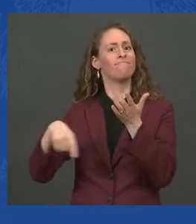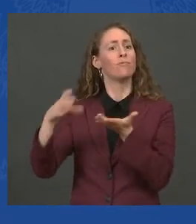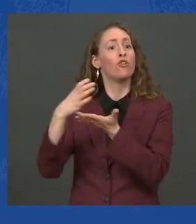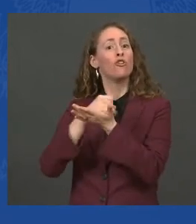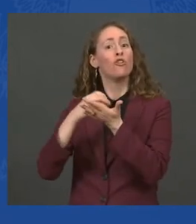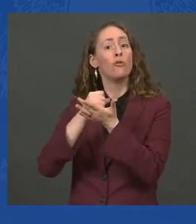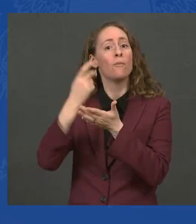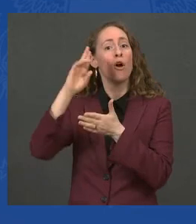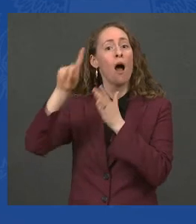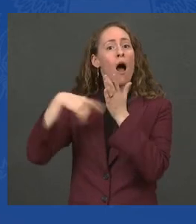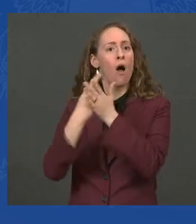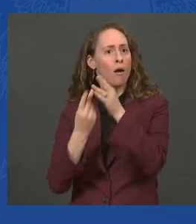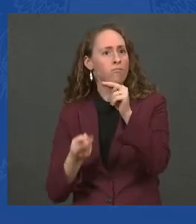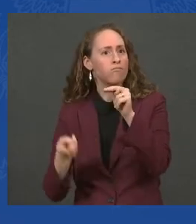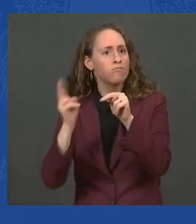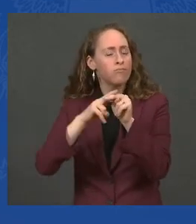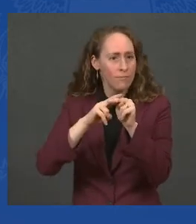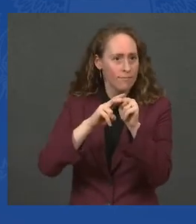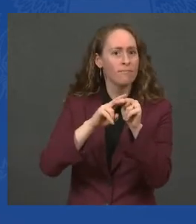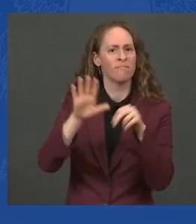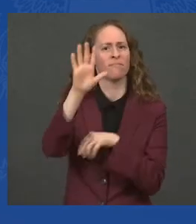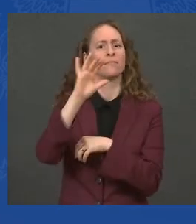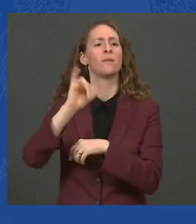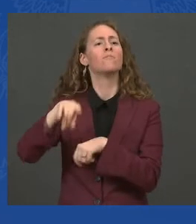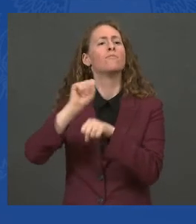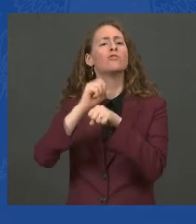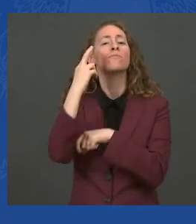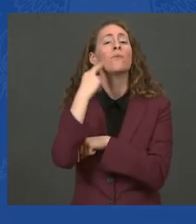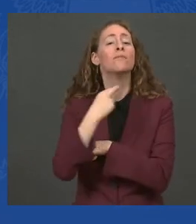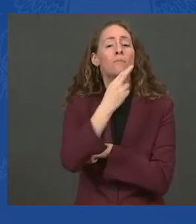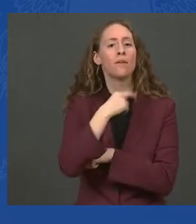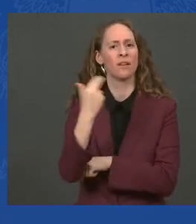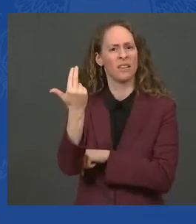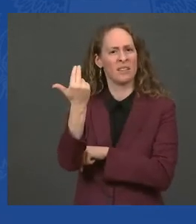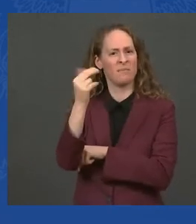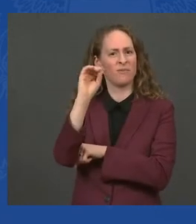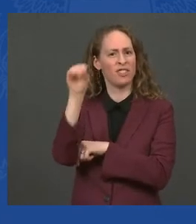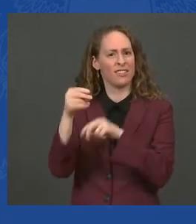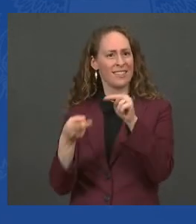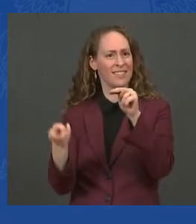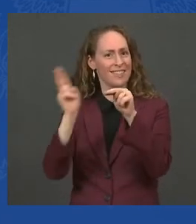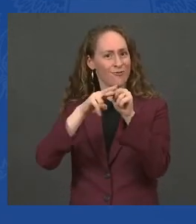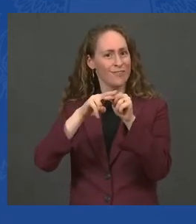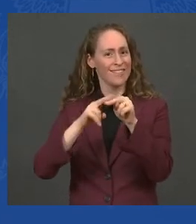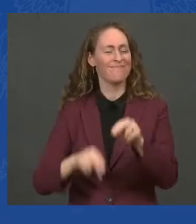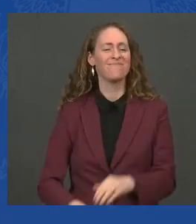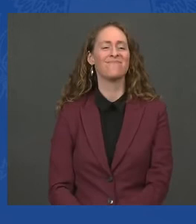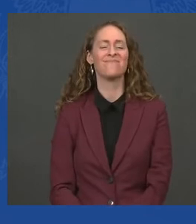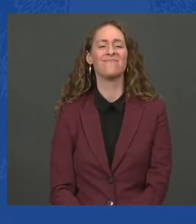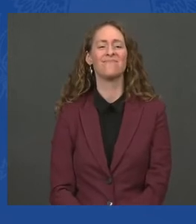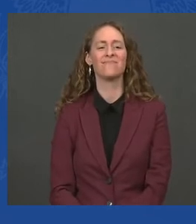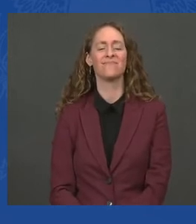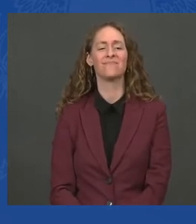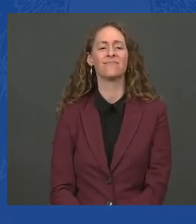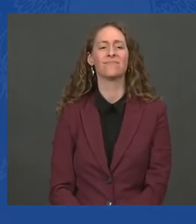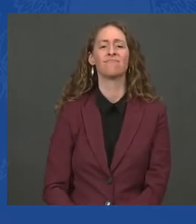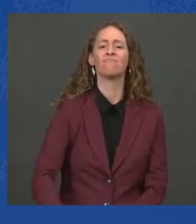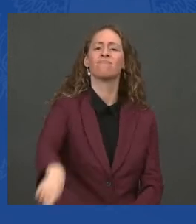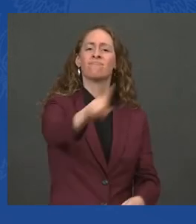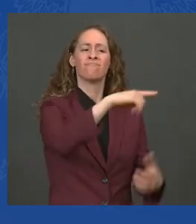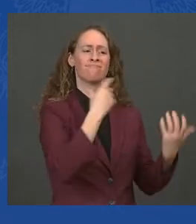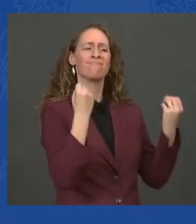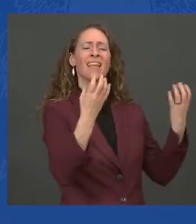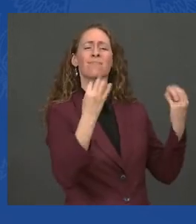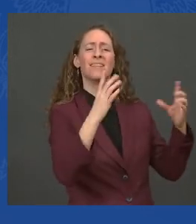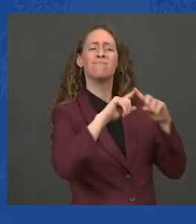thanks to the American Rescue Plan, we've delivered significant tax cuts to families raising children. Tax cuts and raising wages for middle